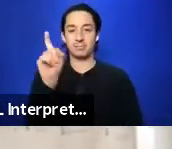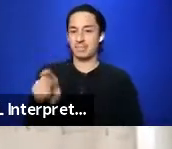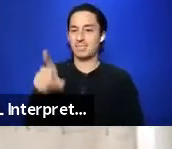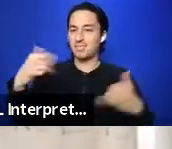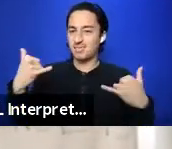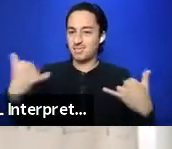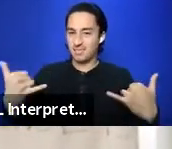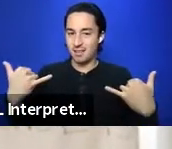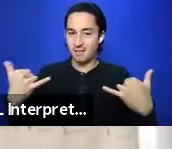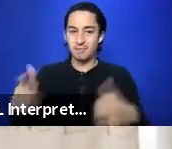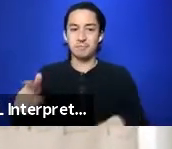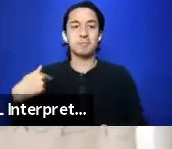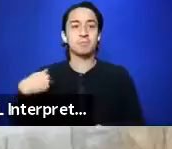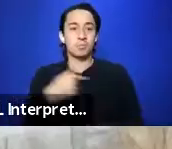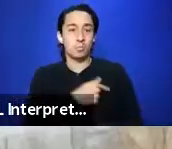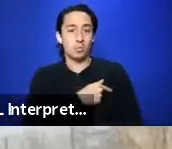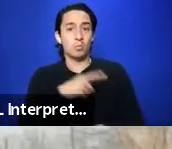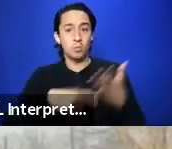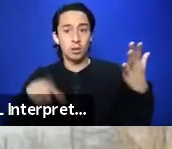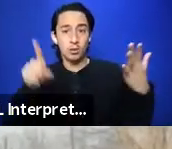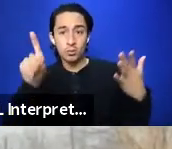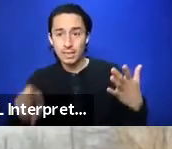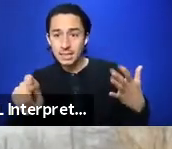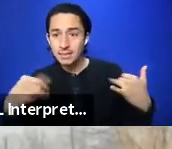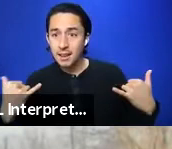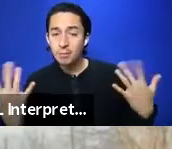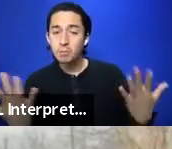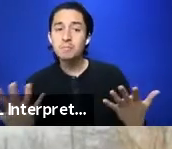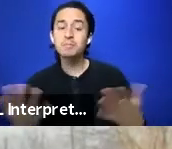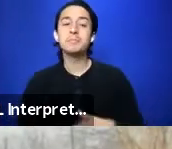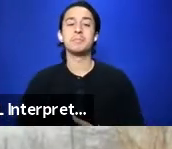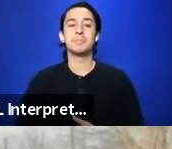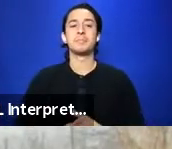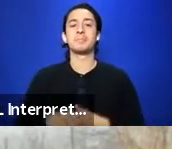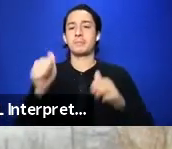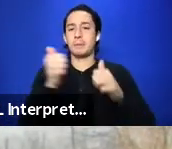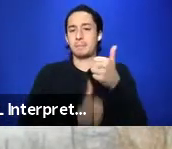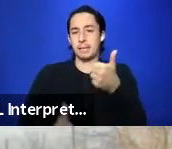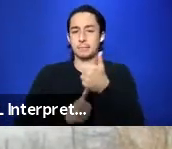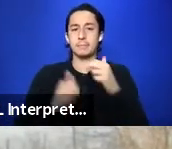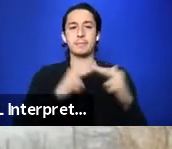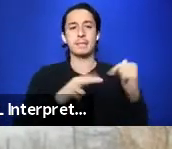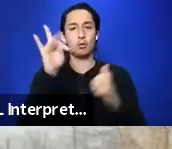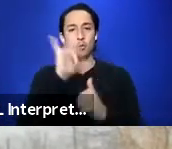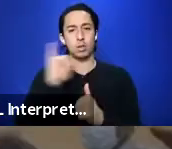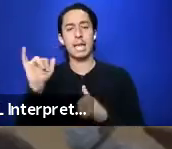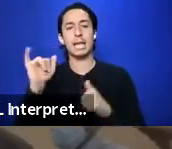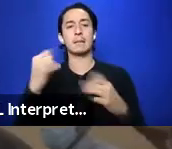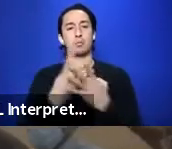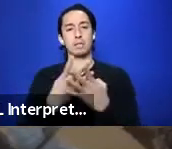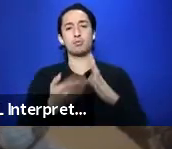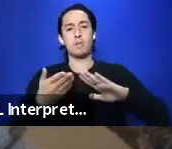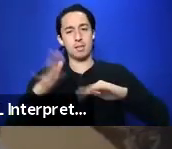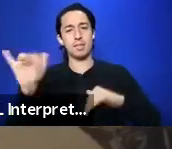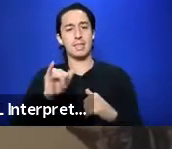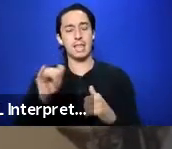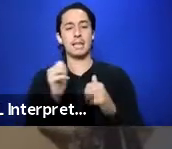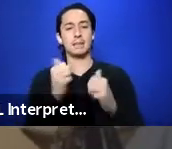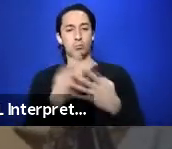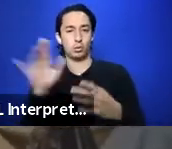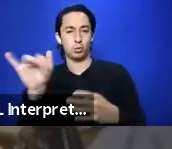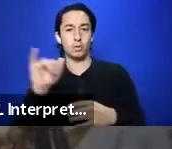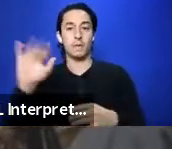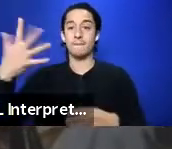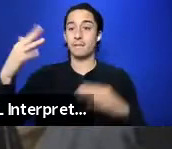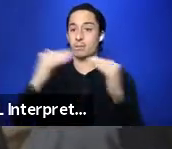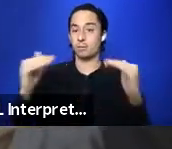now. What do we need now? A big five floor in a basement building, kind of looks like a prison, kind of ran like one too. The fifth floor was for the academic...